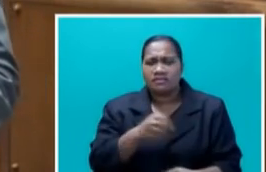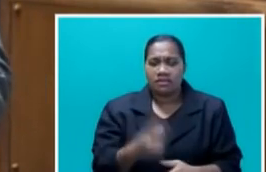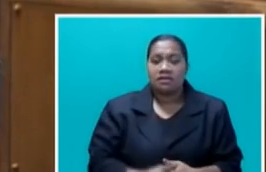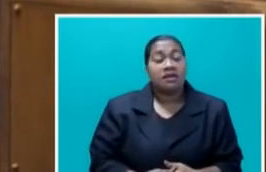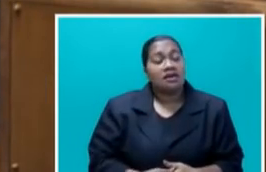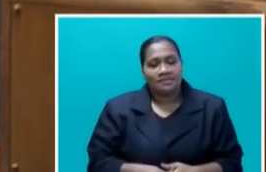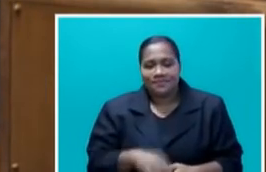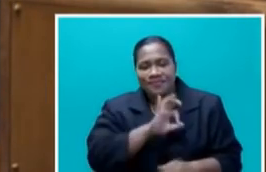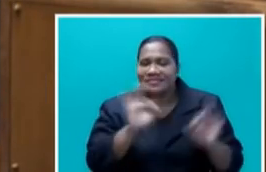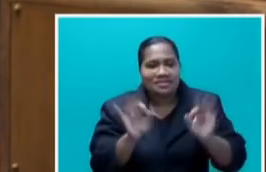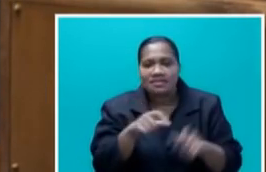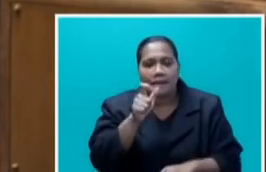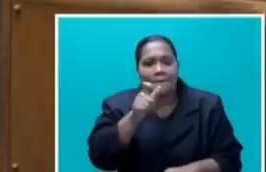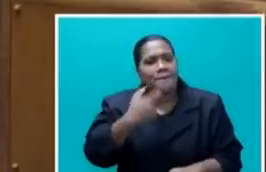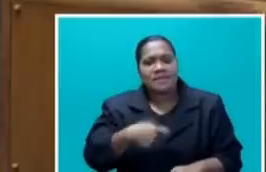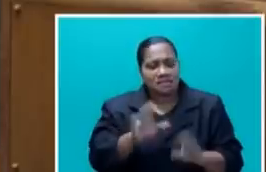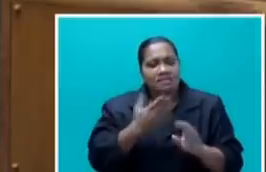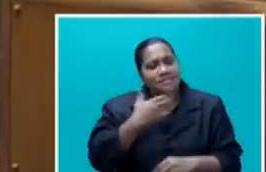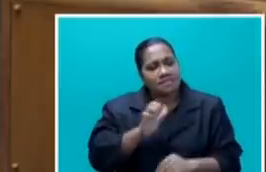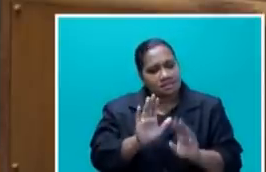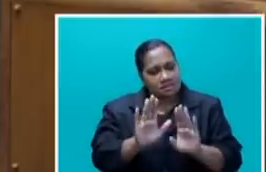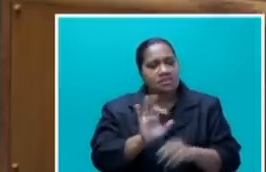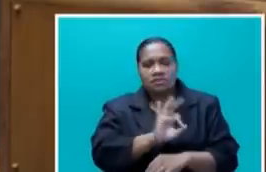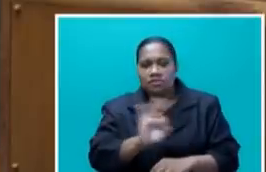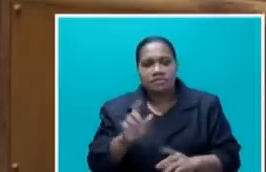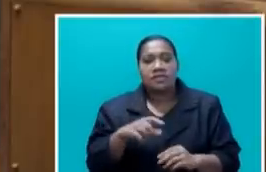Prime Minister. Get personal. Is that...